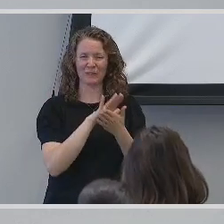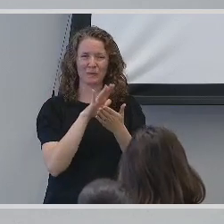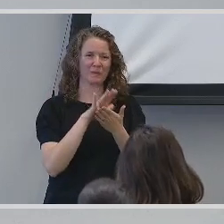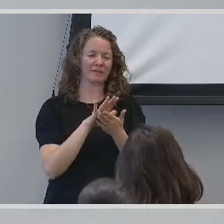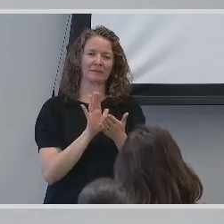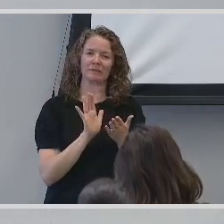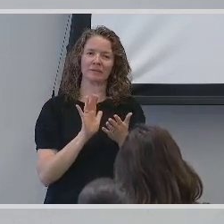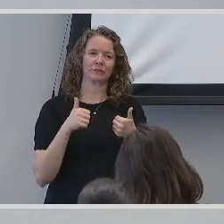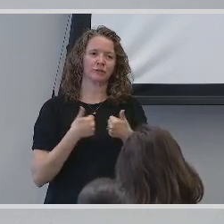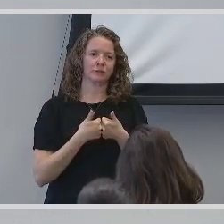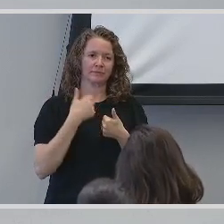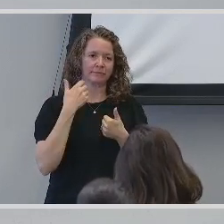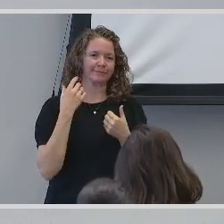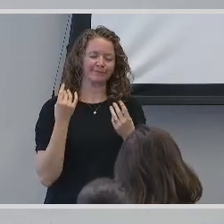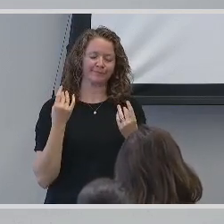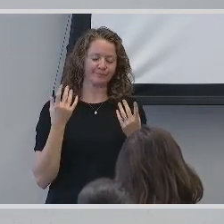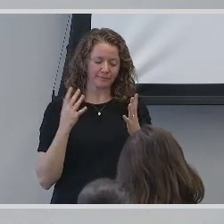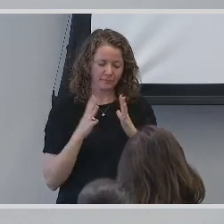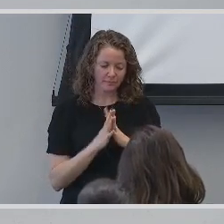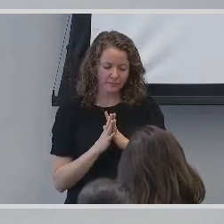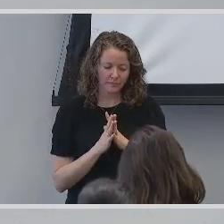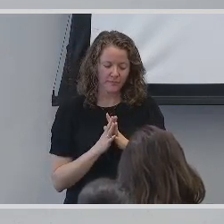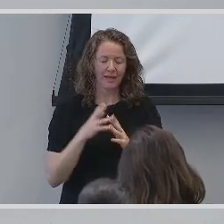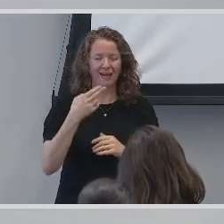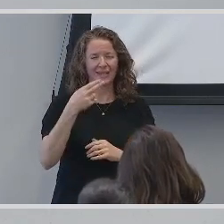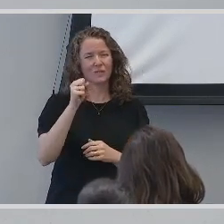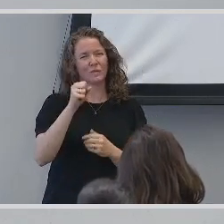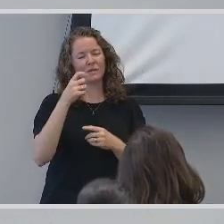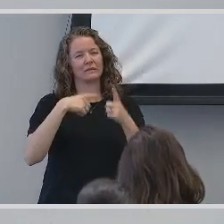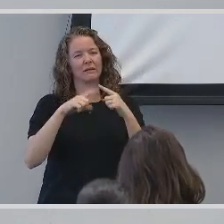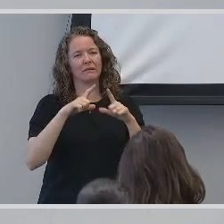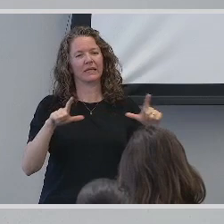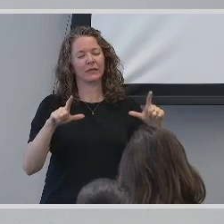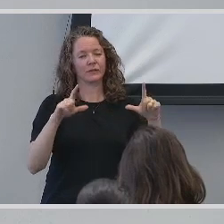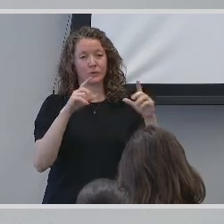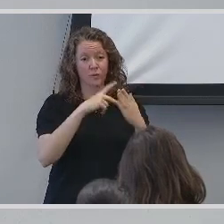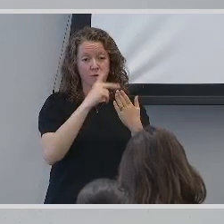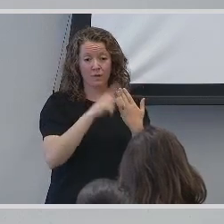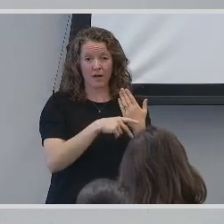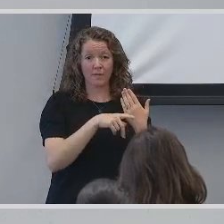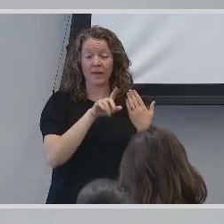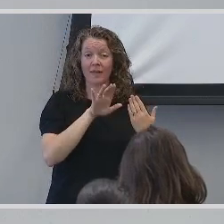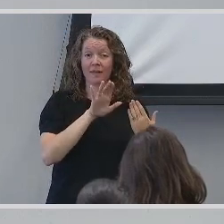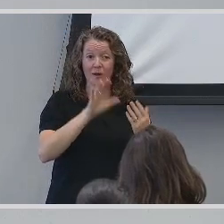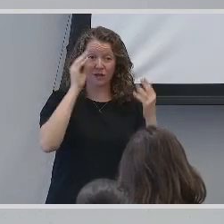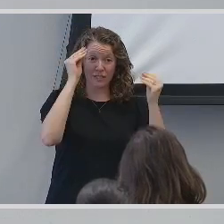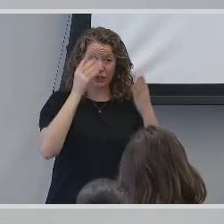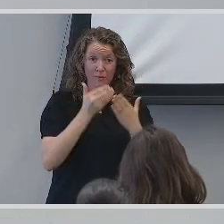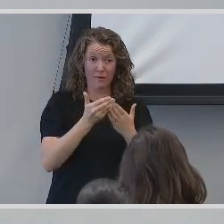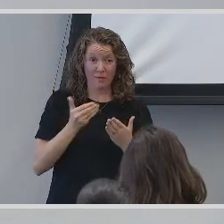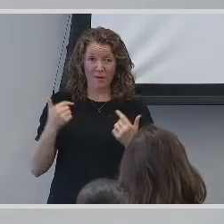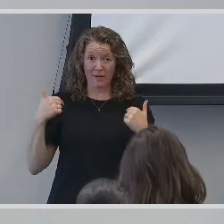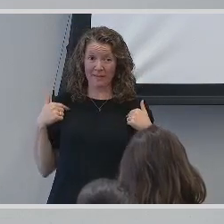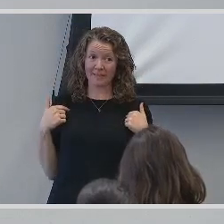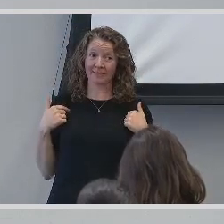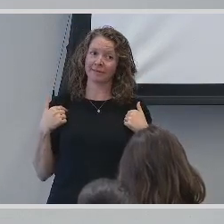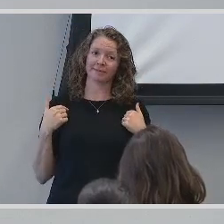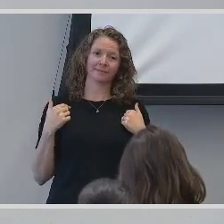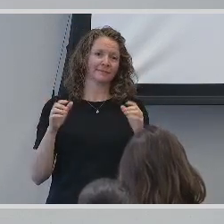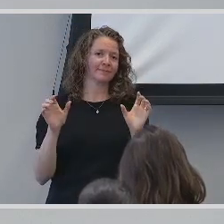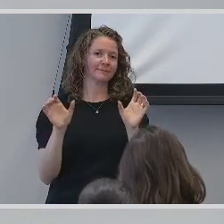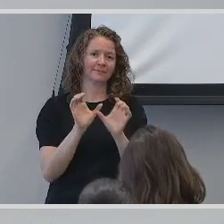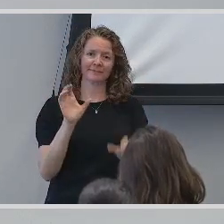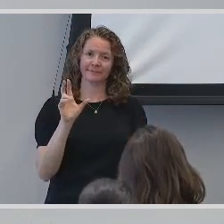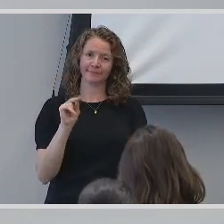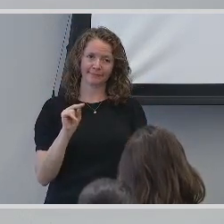I stepped into a high school sign language program where the previous sign language teacher was not certified. I had two